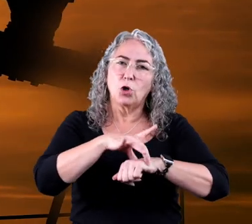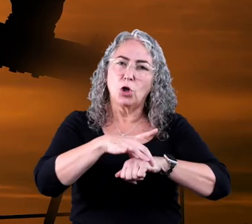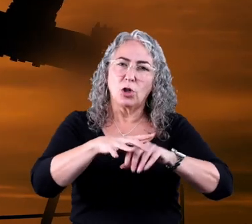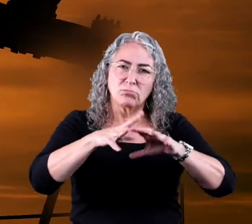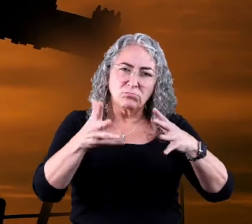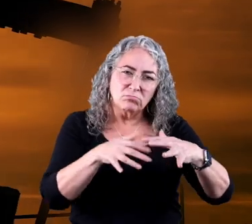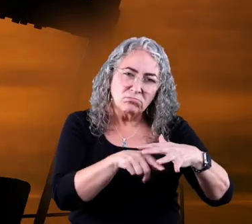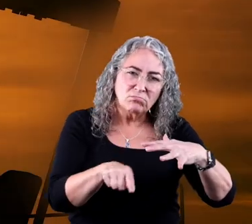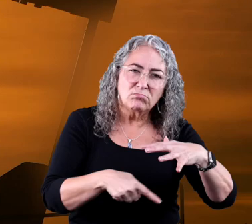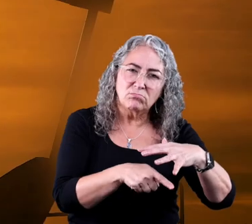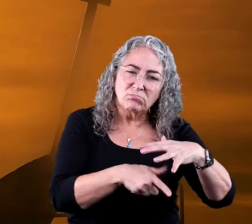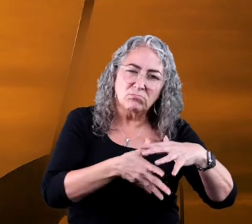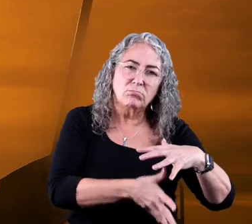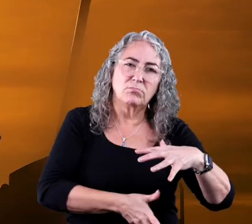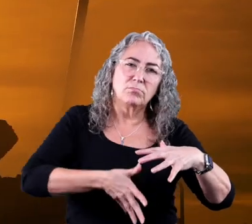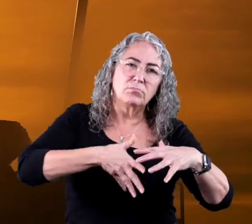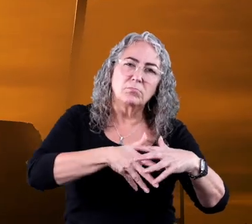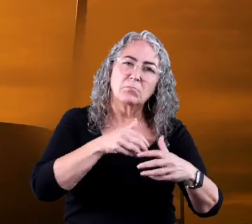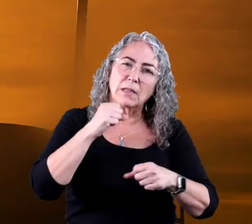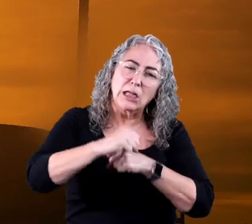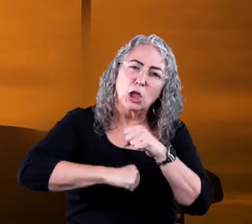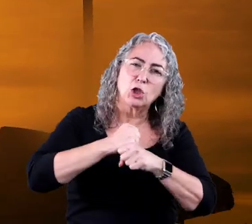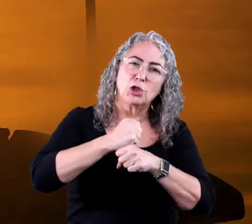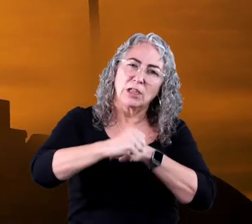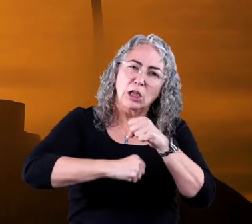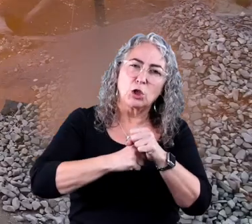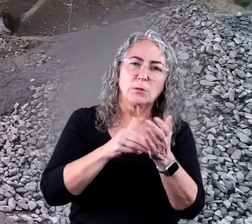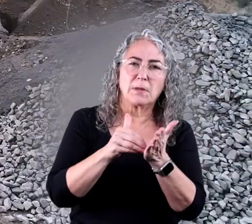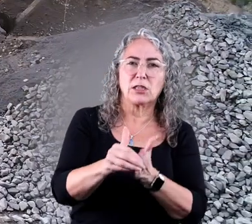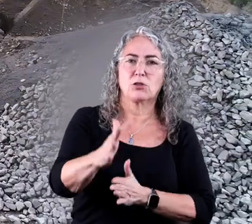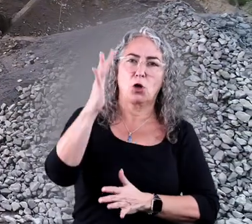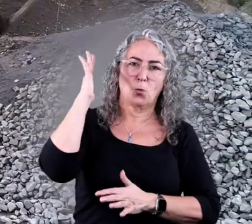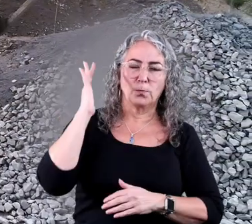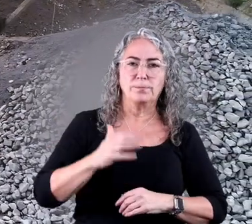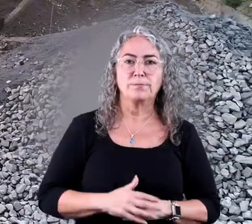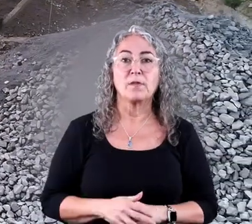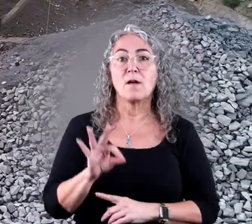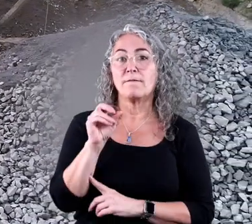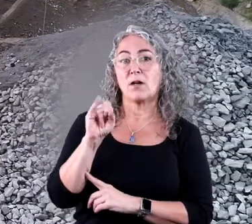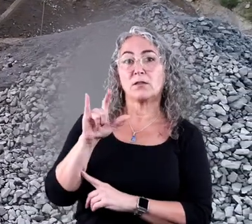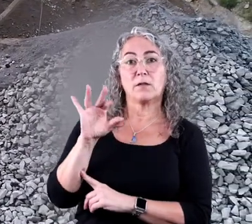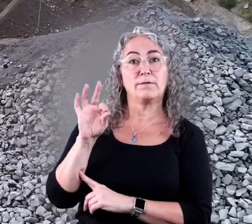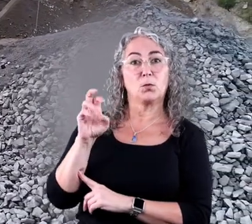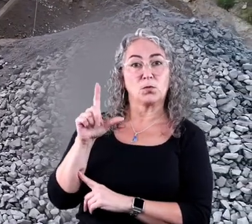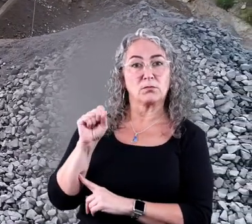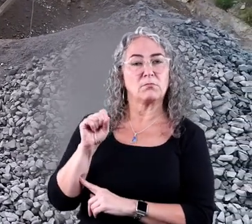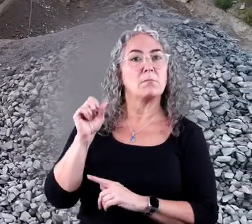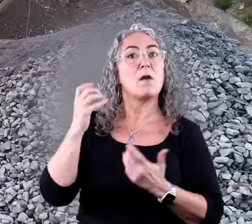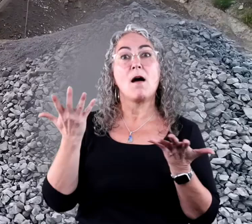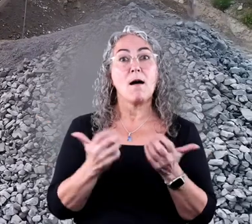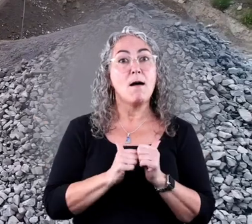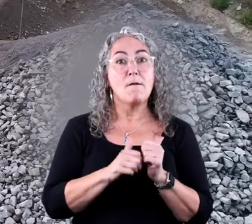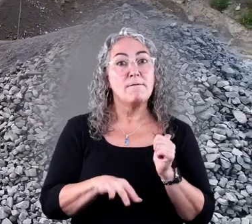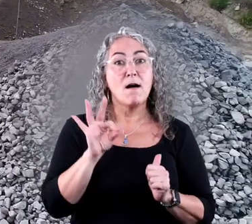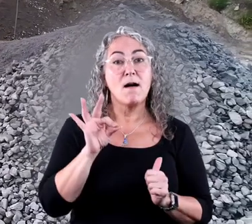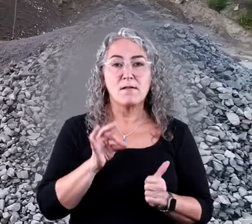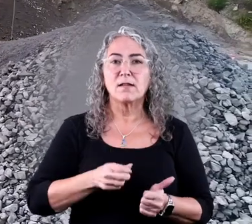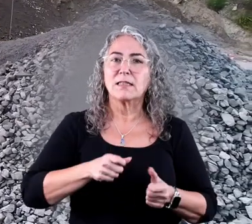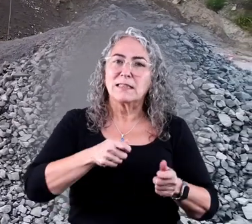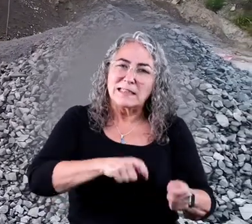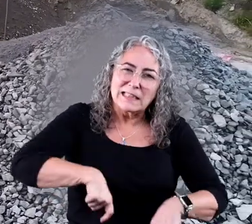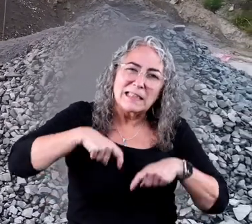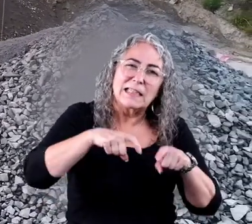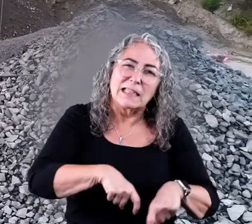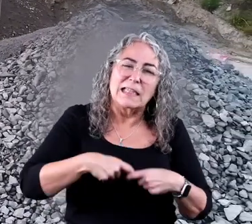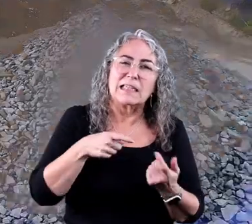plants and animals that are millions of years old. We get fossil fuels out of the earth by digging, drilling,